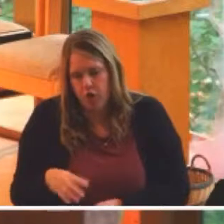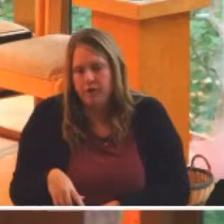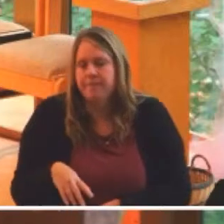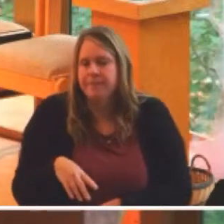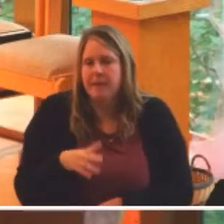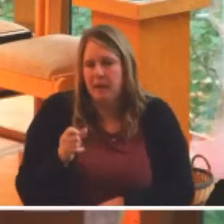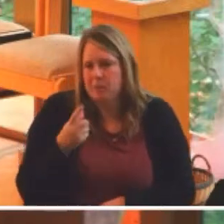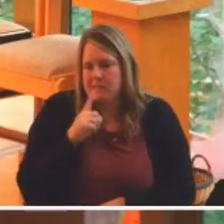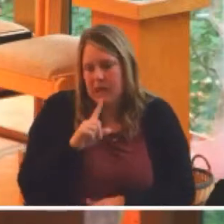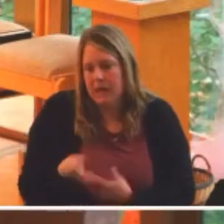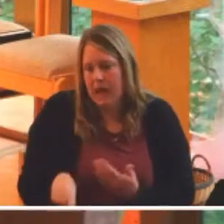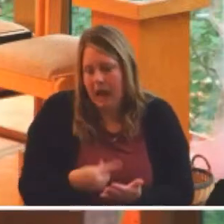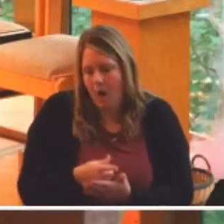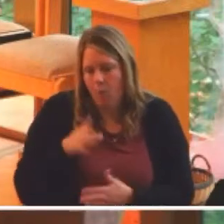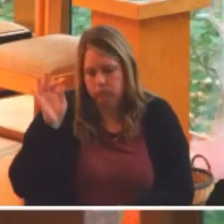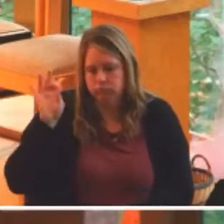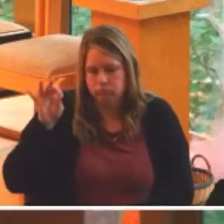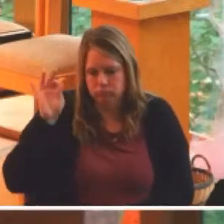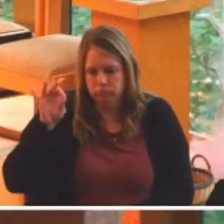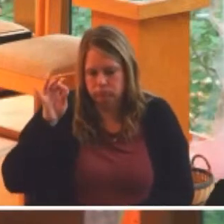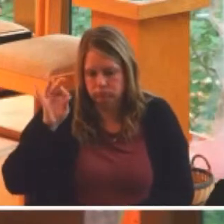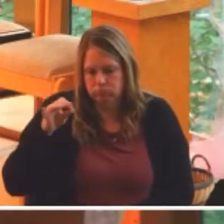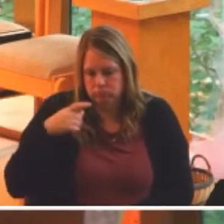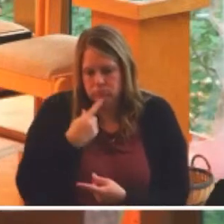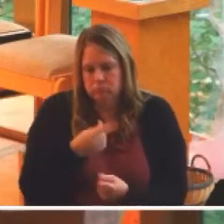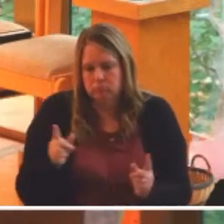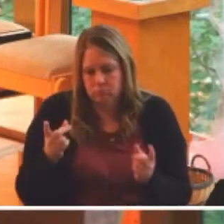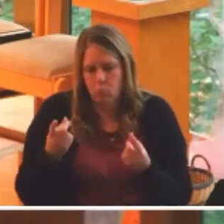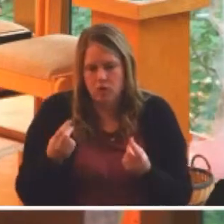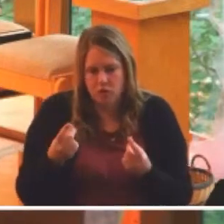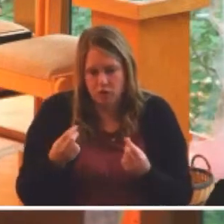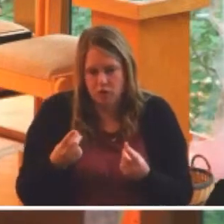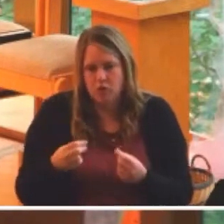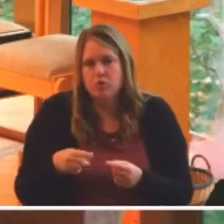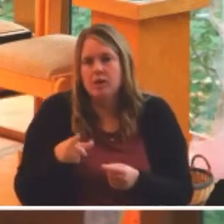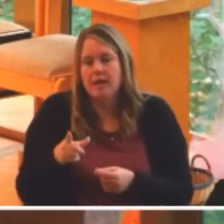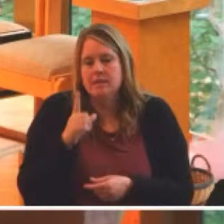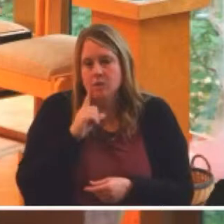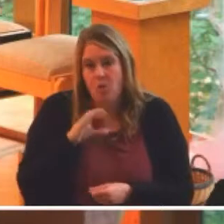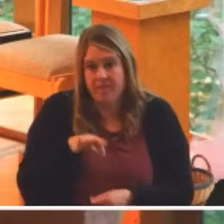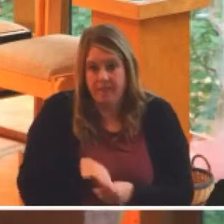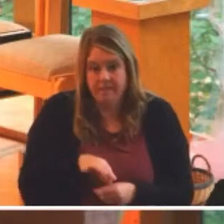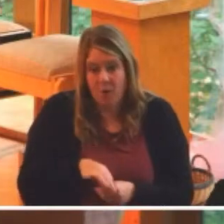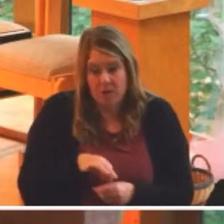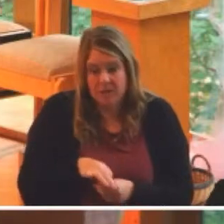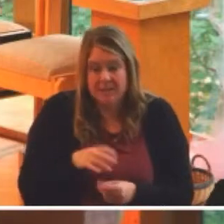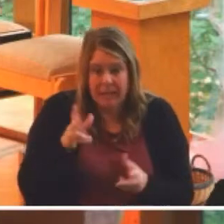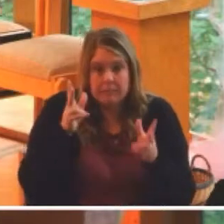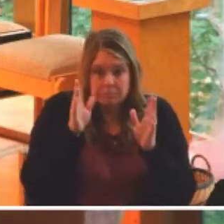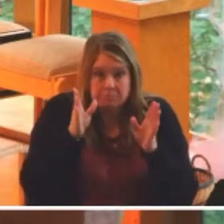to do. The members of the general court heard all of that, and then promptly voted to elect someone different.